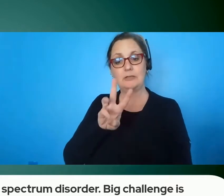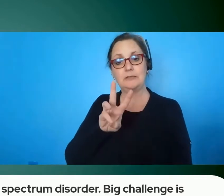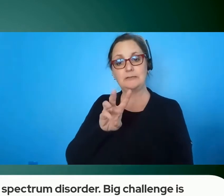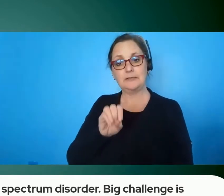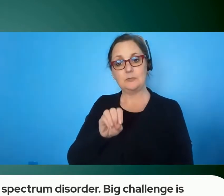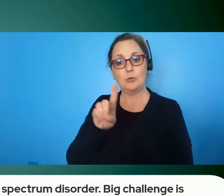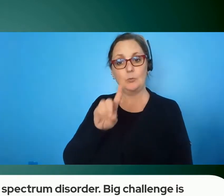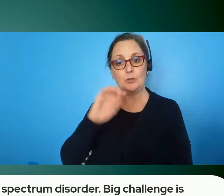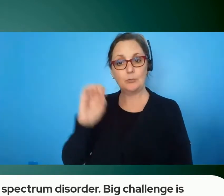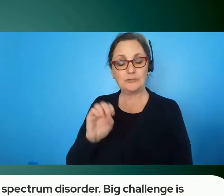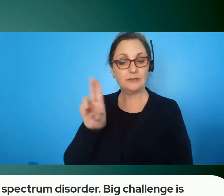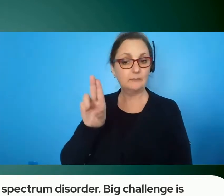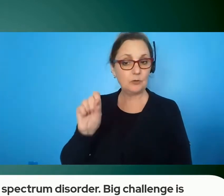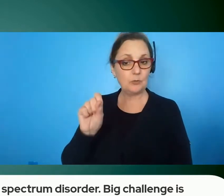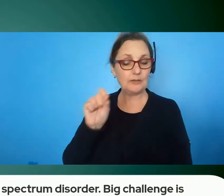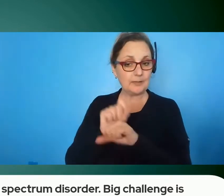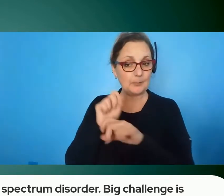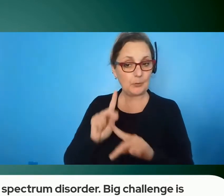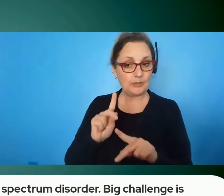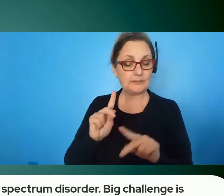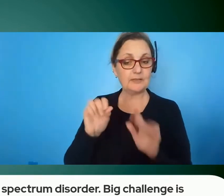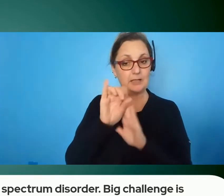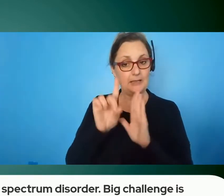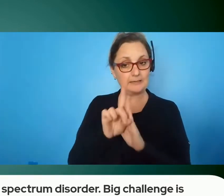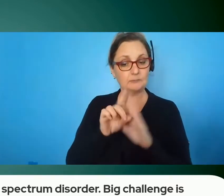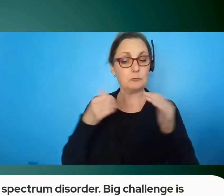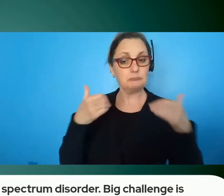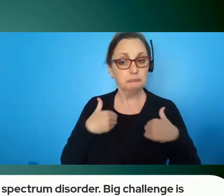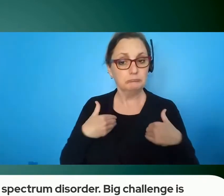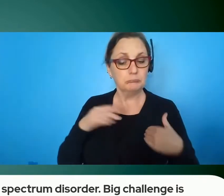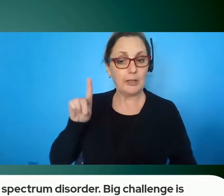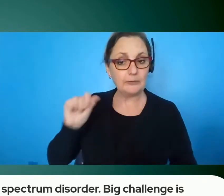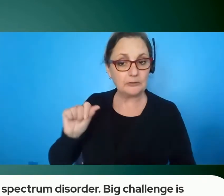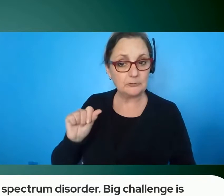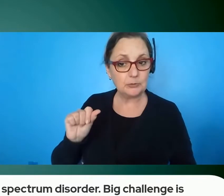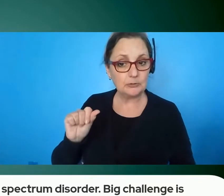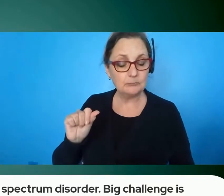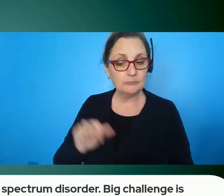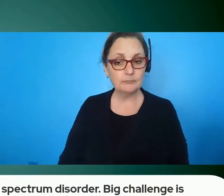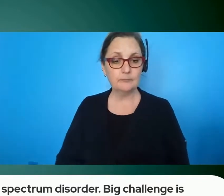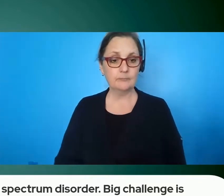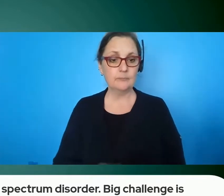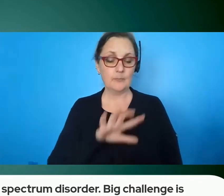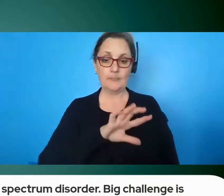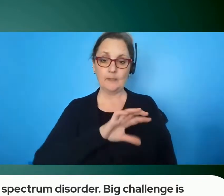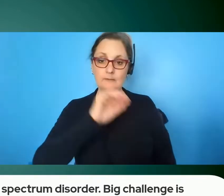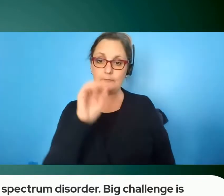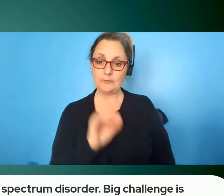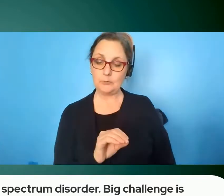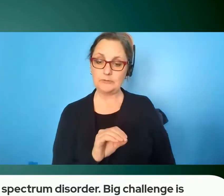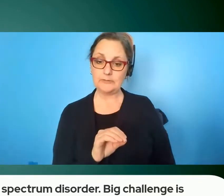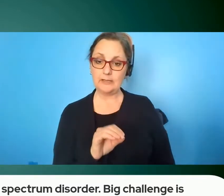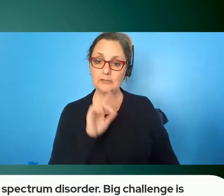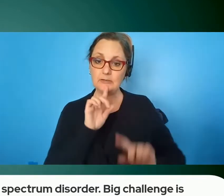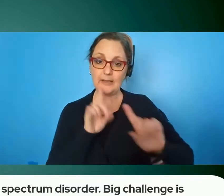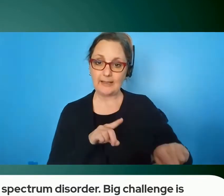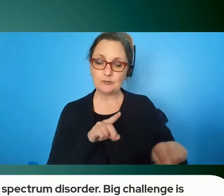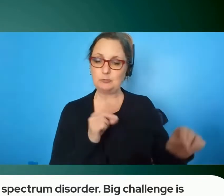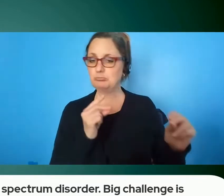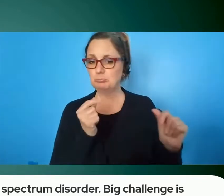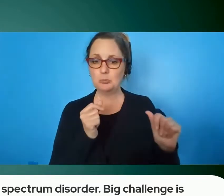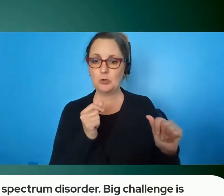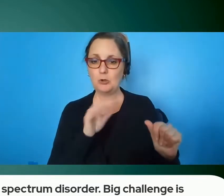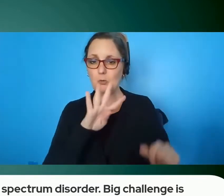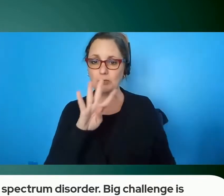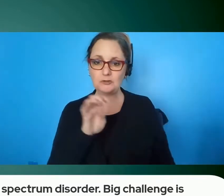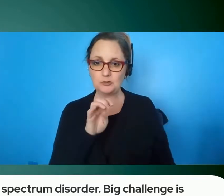population has so far identified with a disability about 50 percent have taken the quick survey um and i do